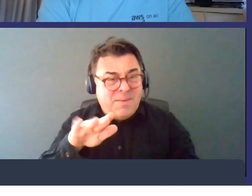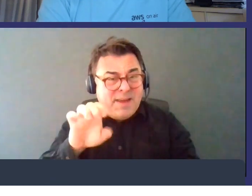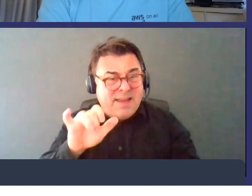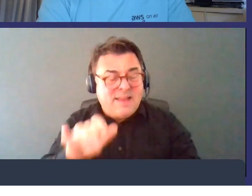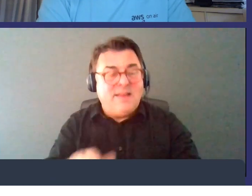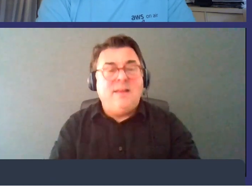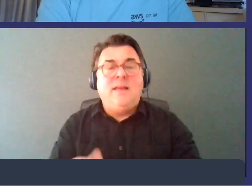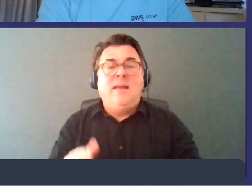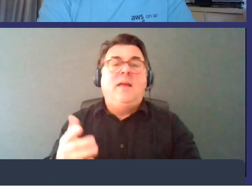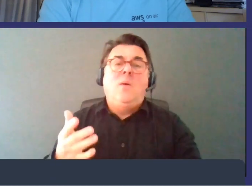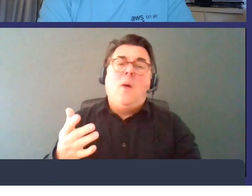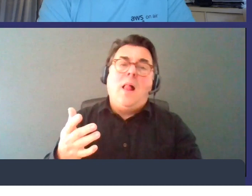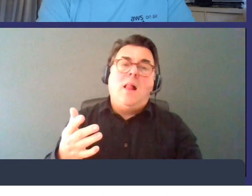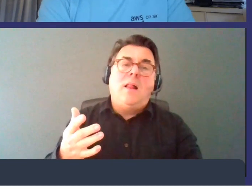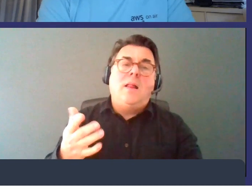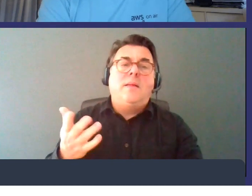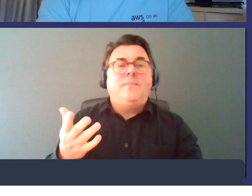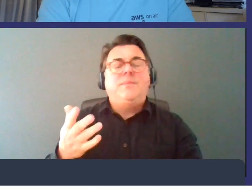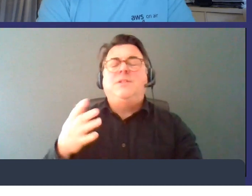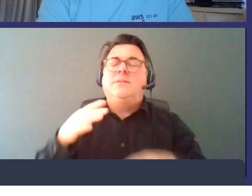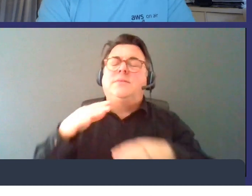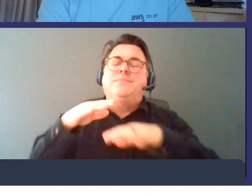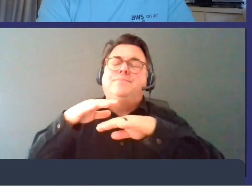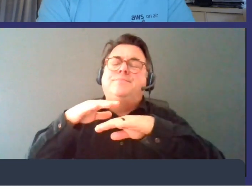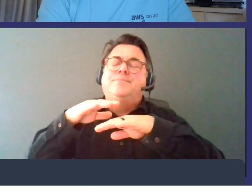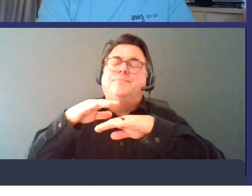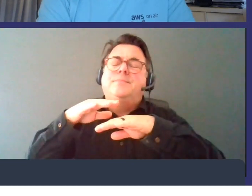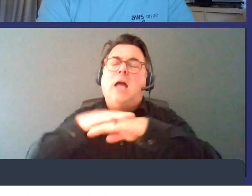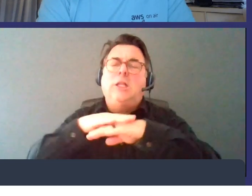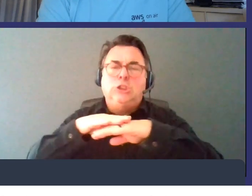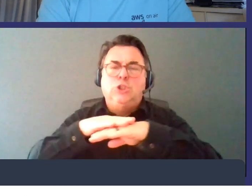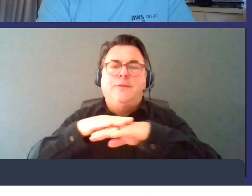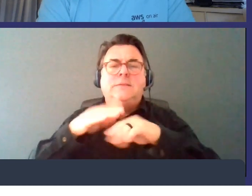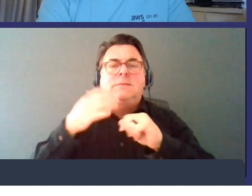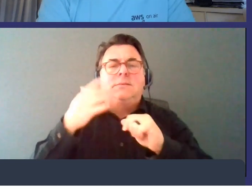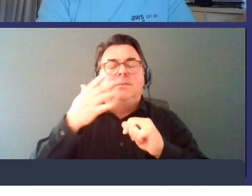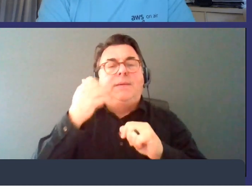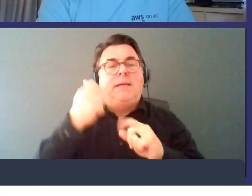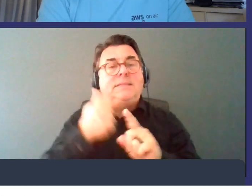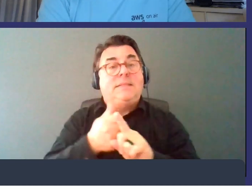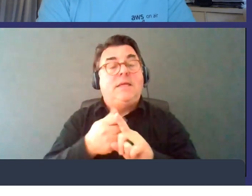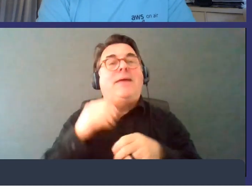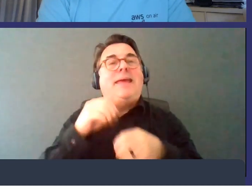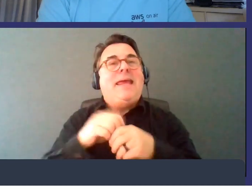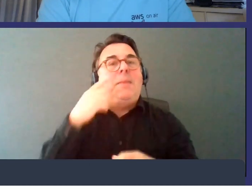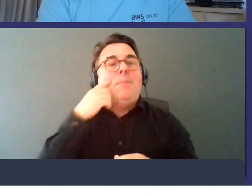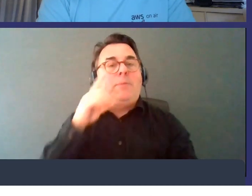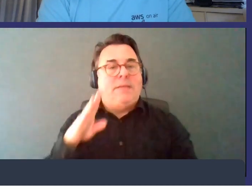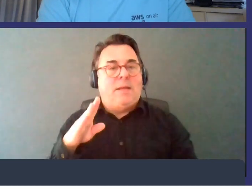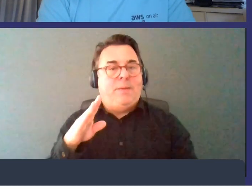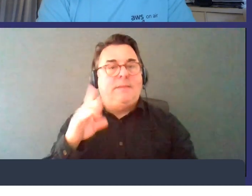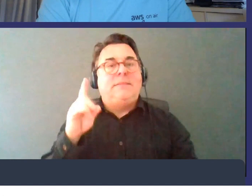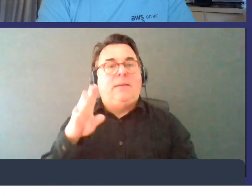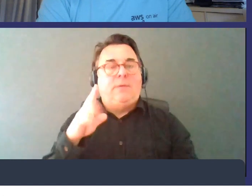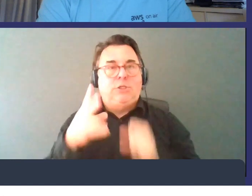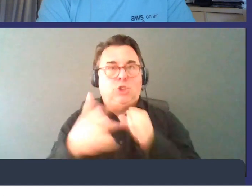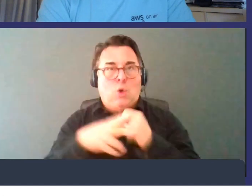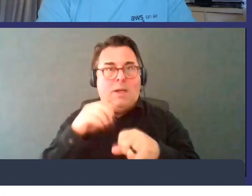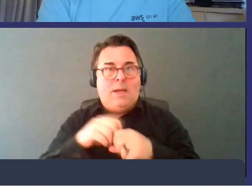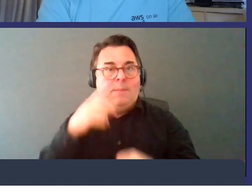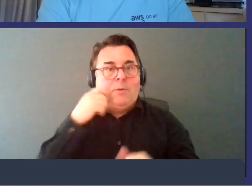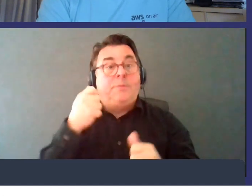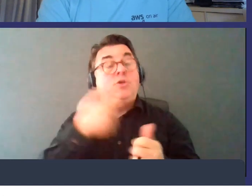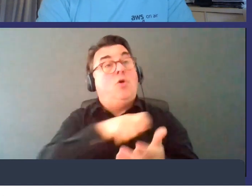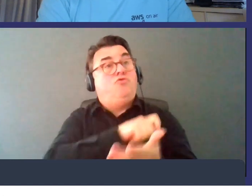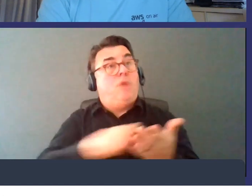steve yeah just very very quickly uh you know so because it is an in-memory database all data is stored in memory so every write